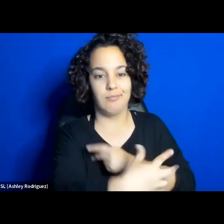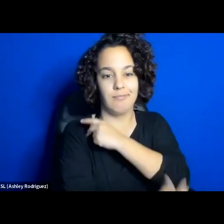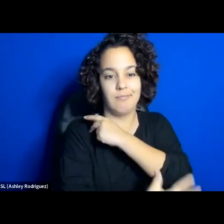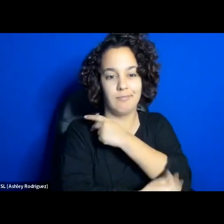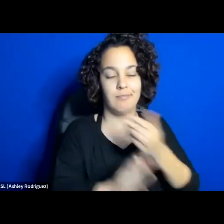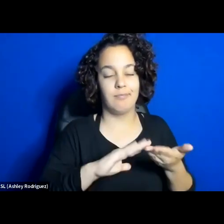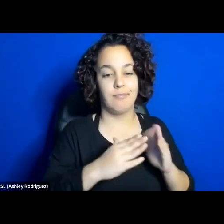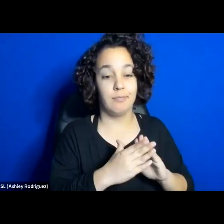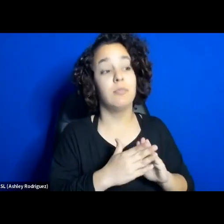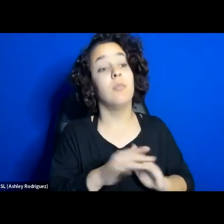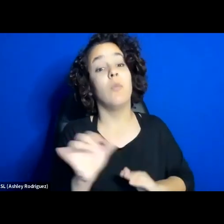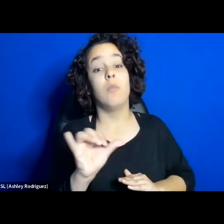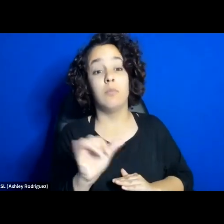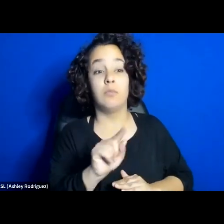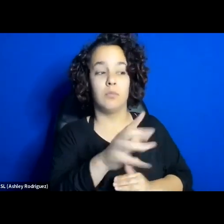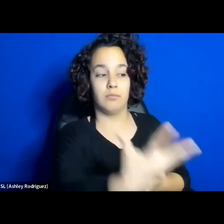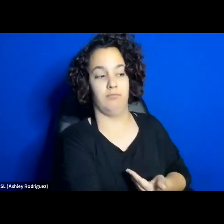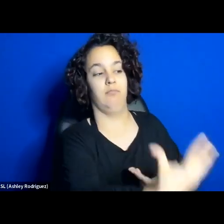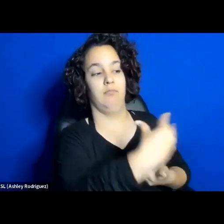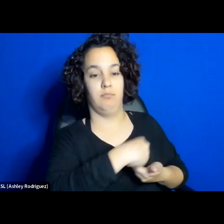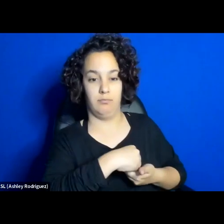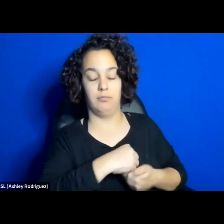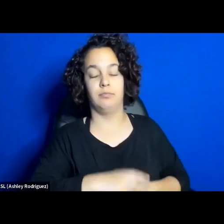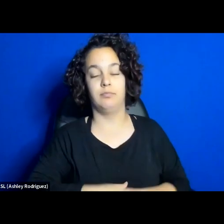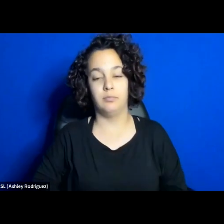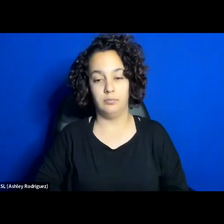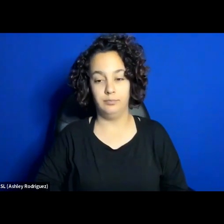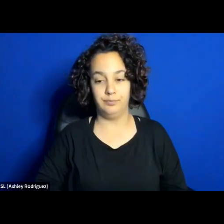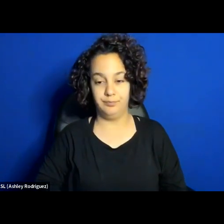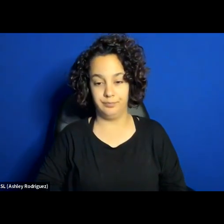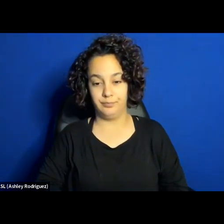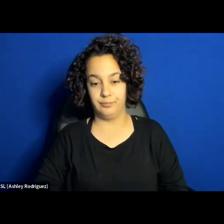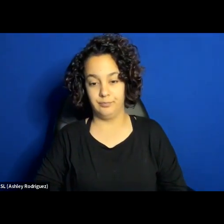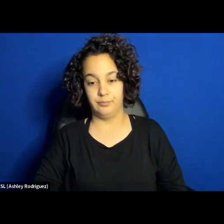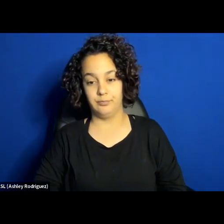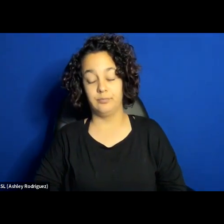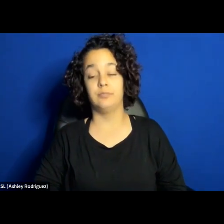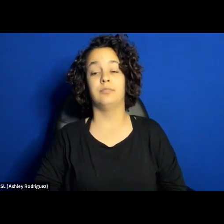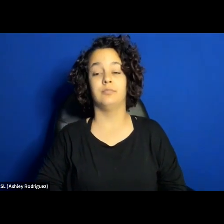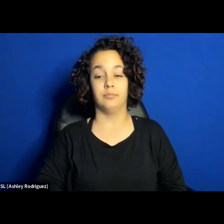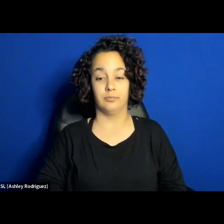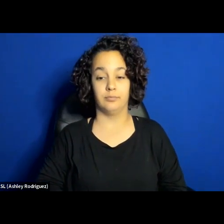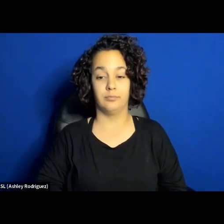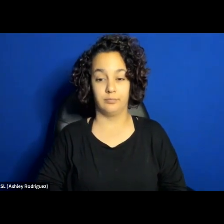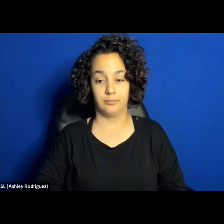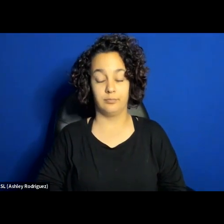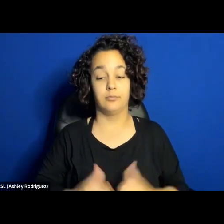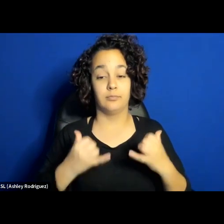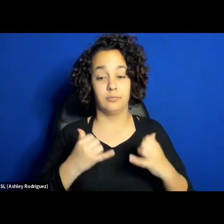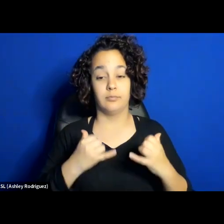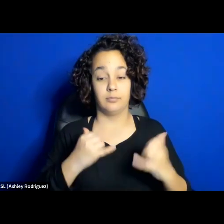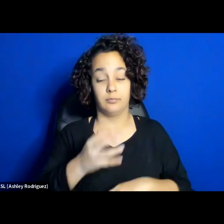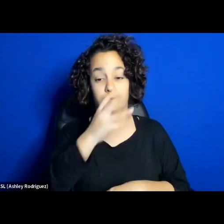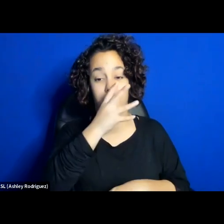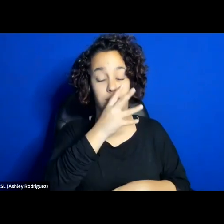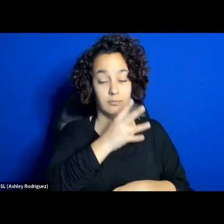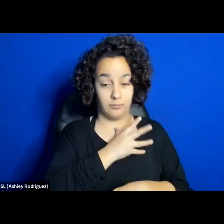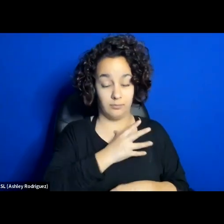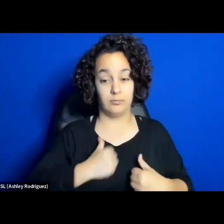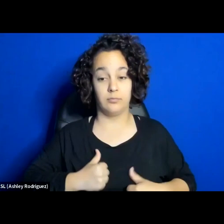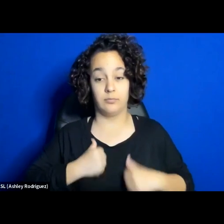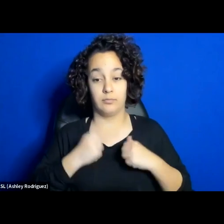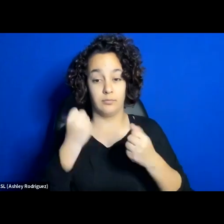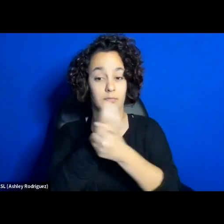them in their performance and conventional stages. Iran? Returning to the current Women are the current Women's a brilliant